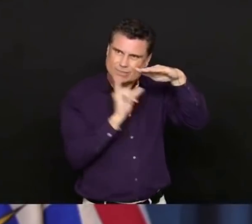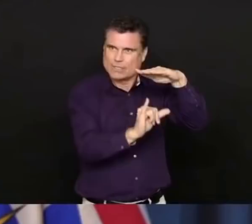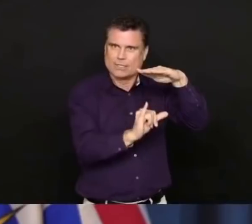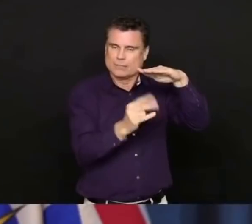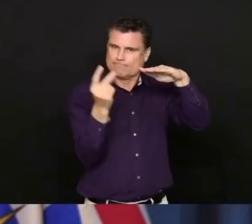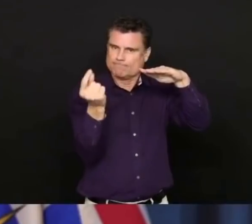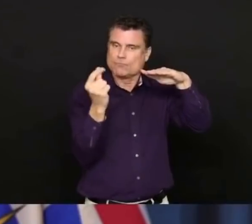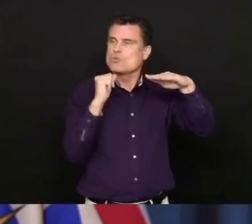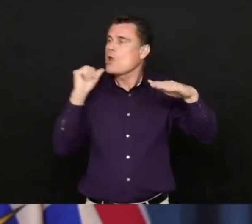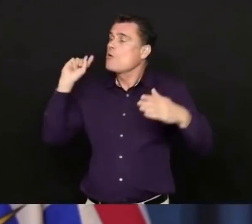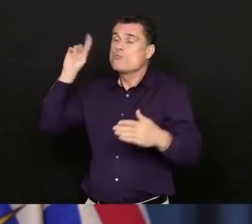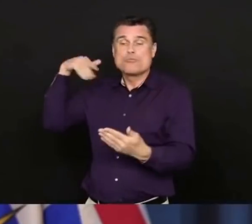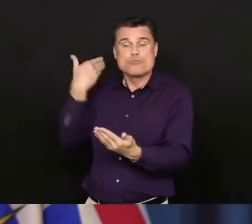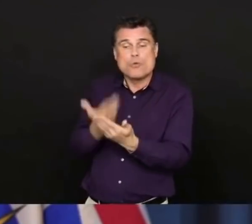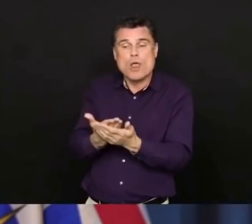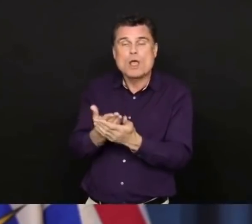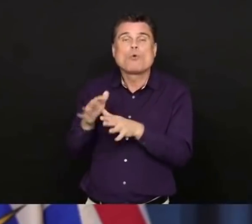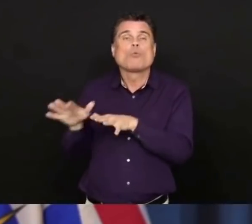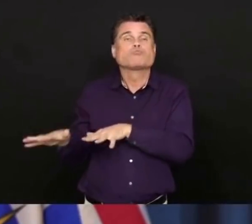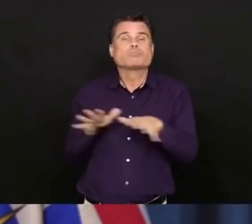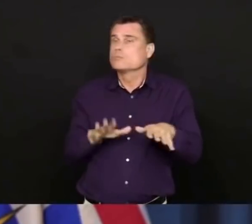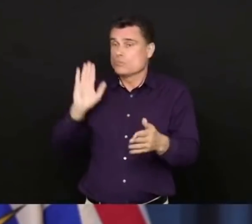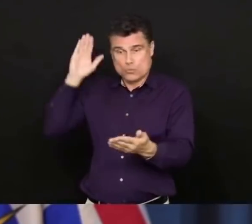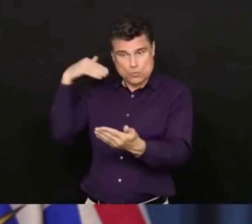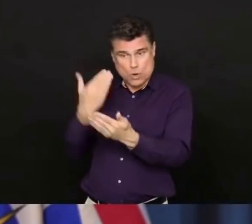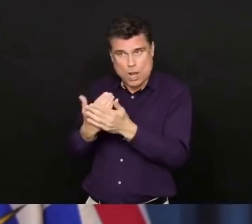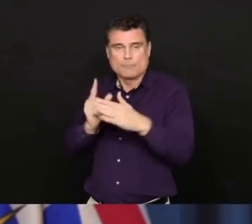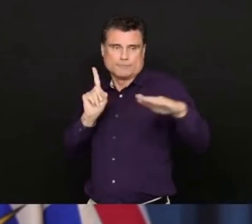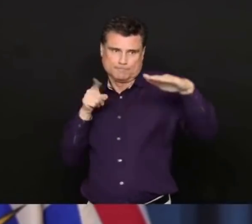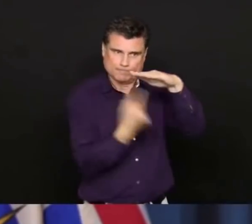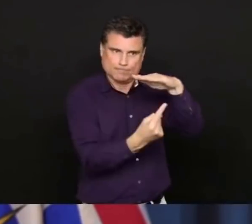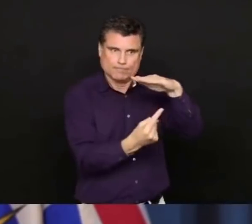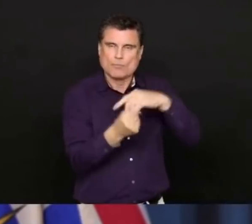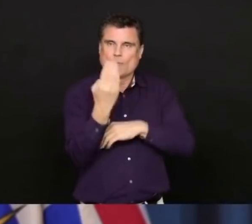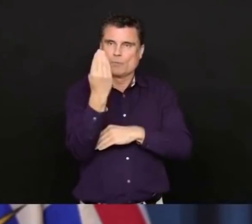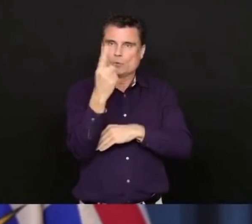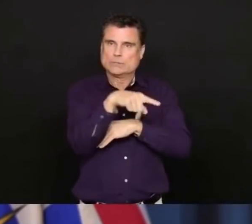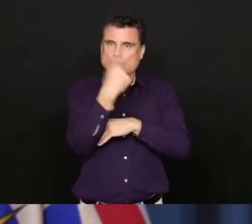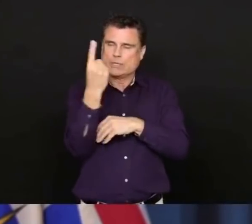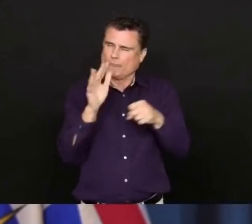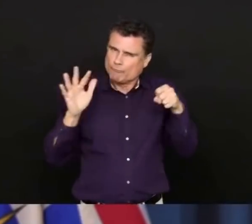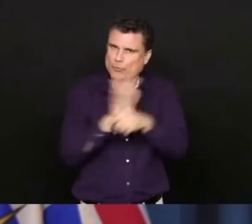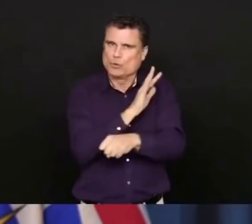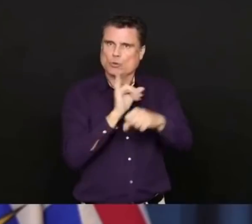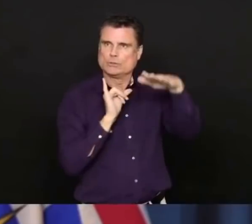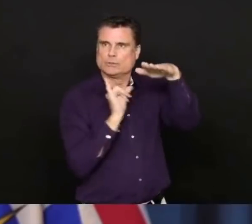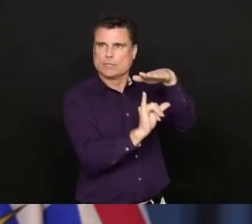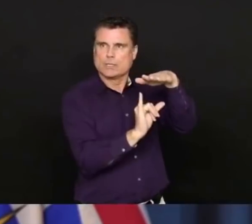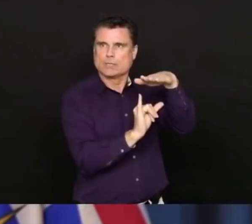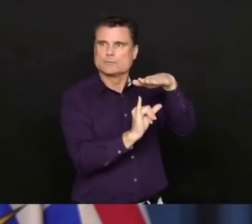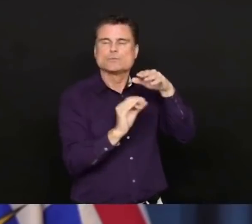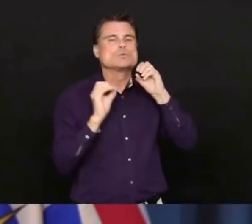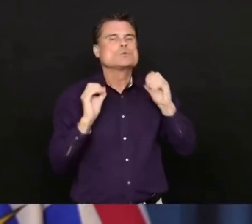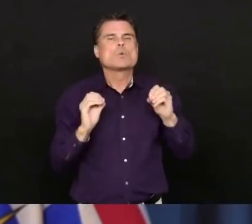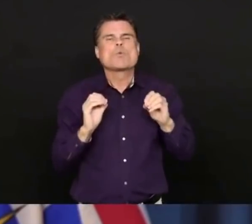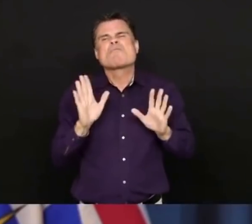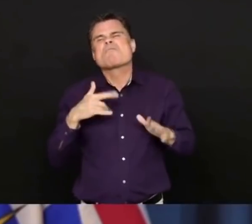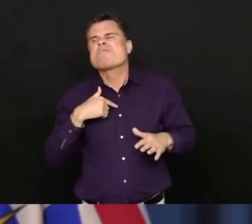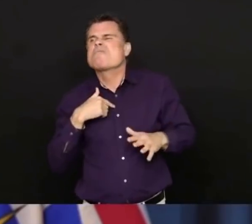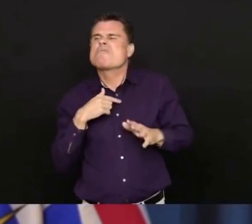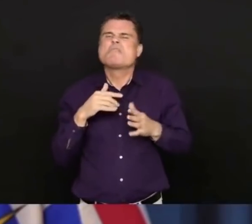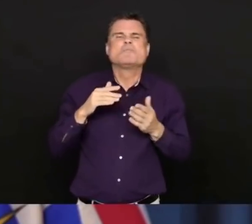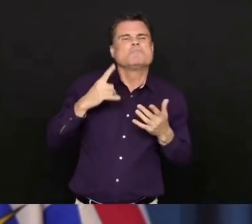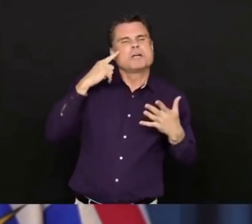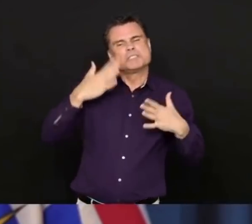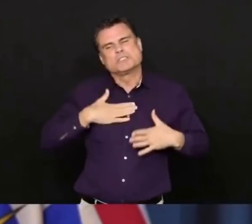must support them and you must know that when you get back, you need to immediately self-isolate for 14 days.